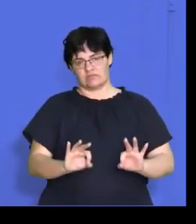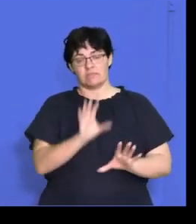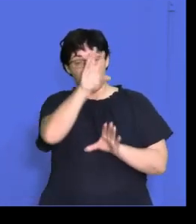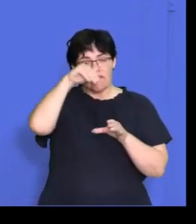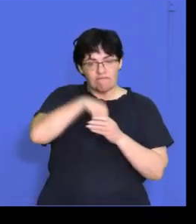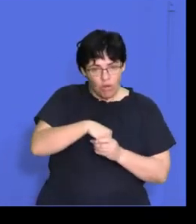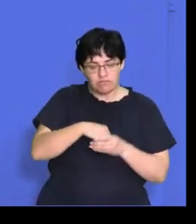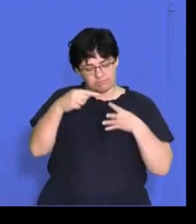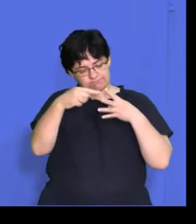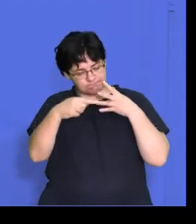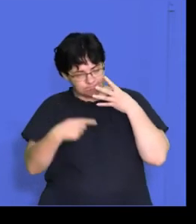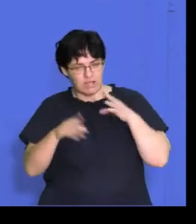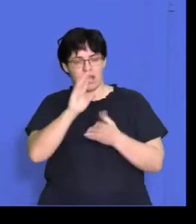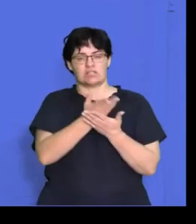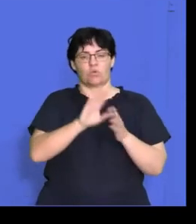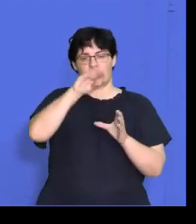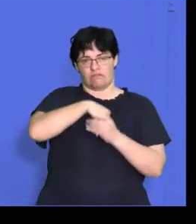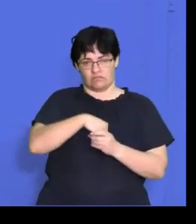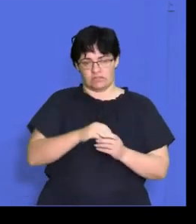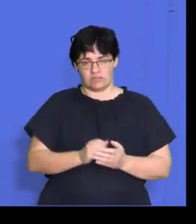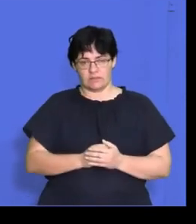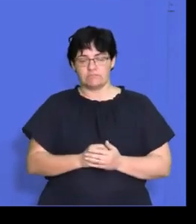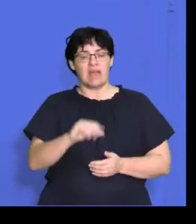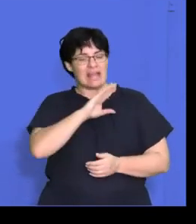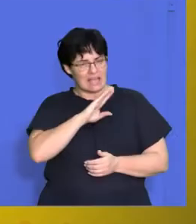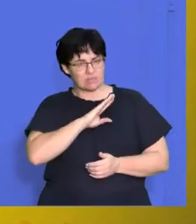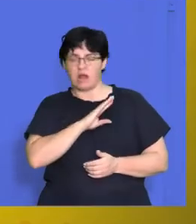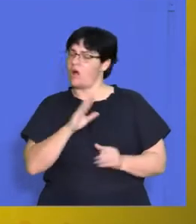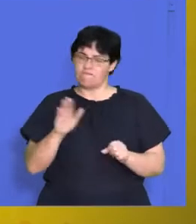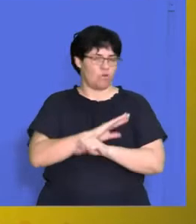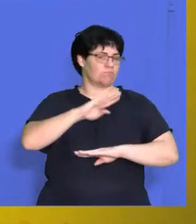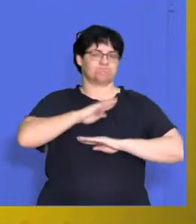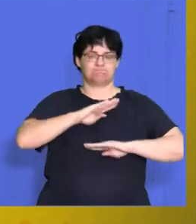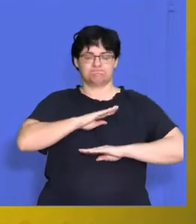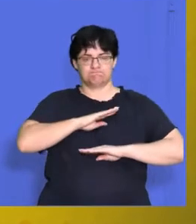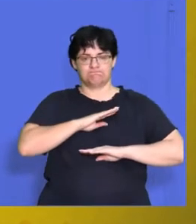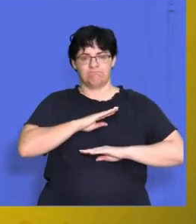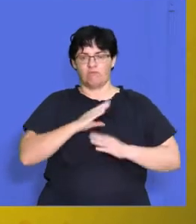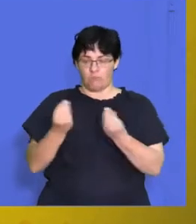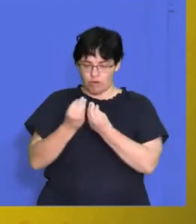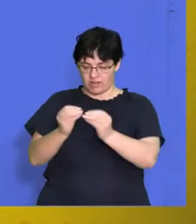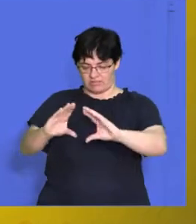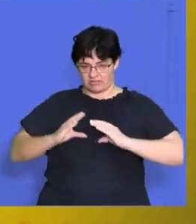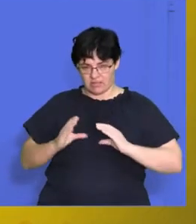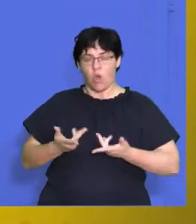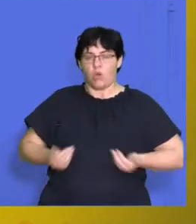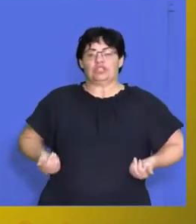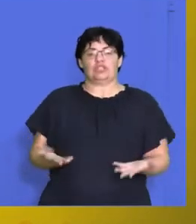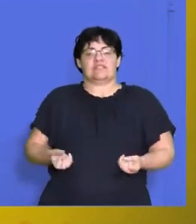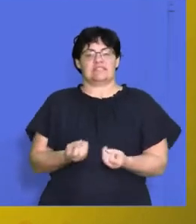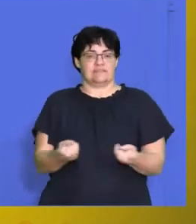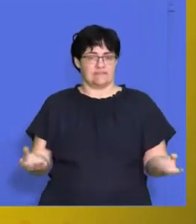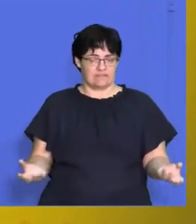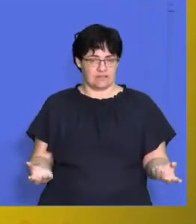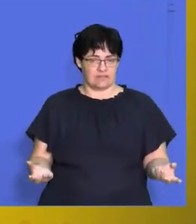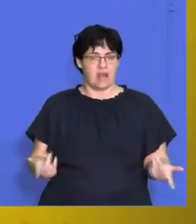all stakeholders so our customers are going to be completely satisfied with the products or services that we produce